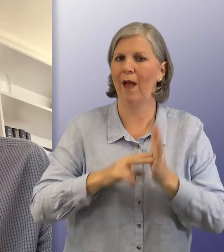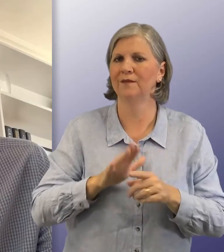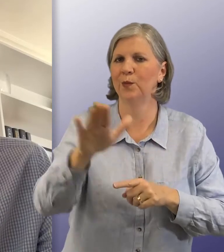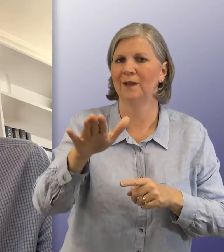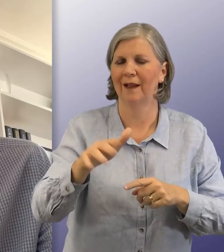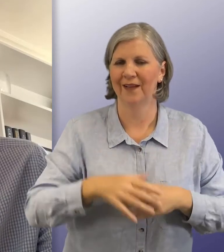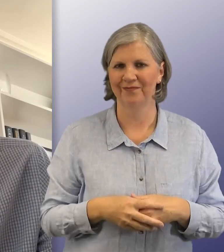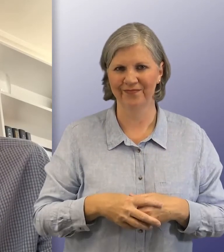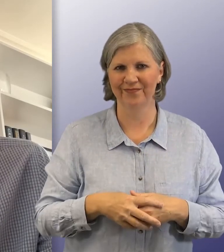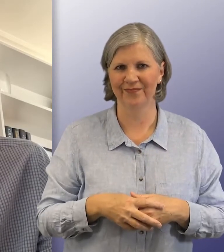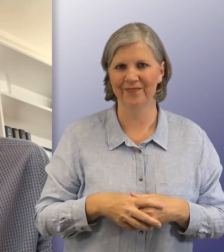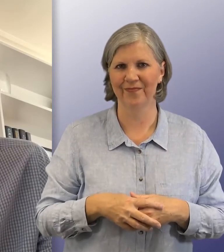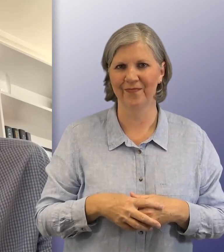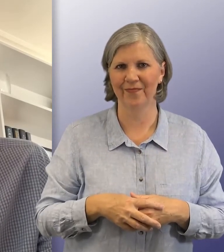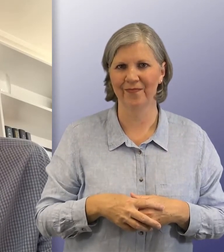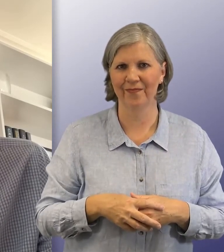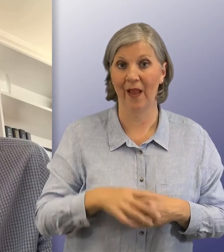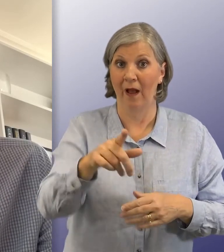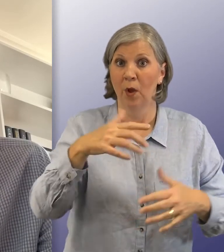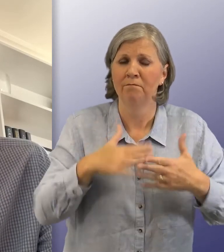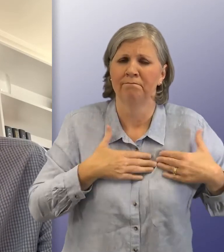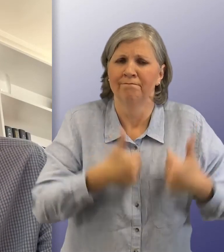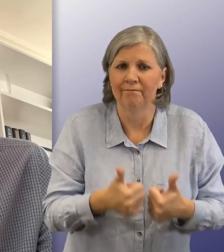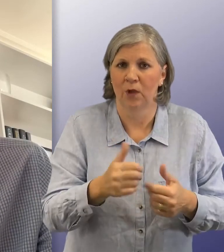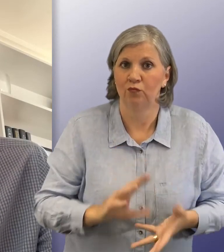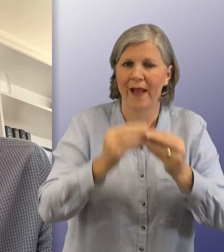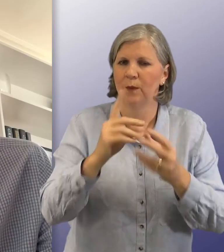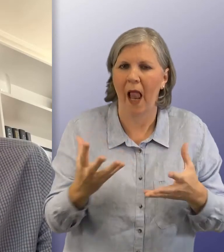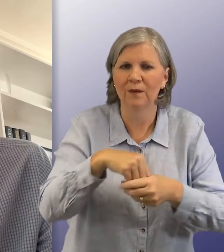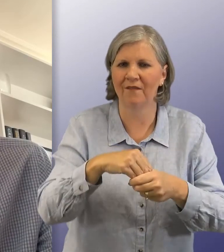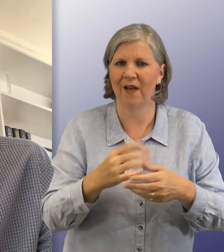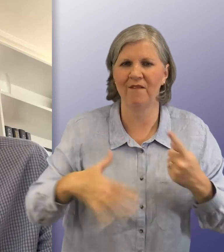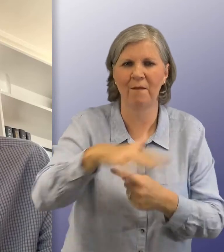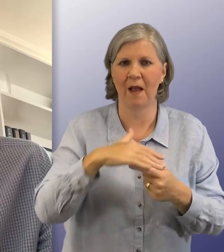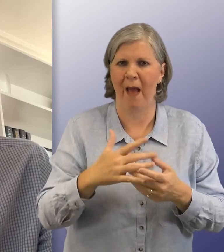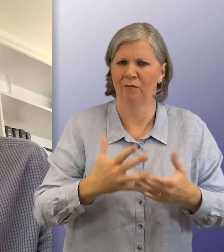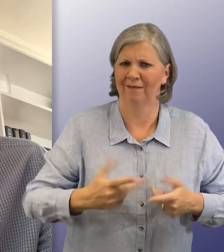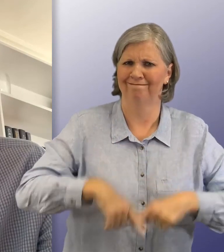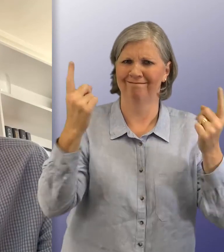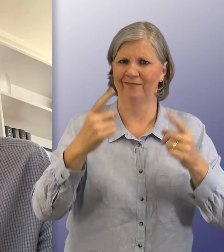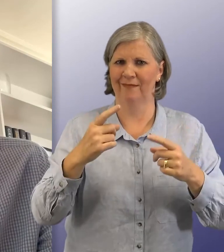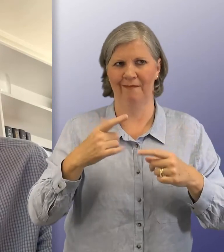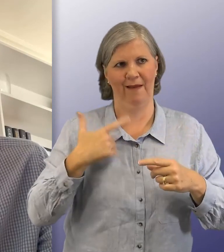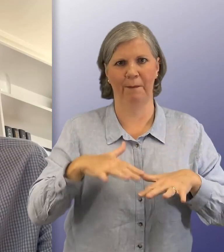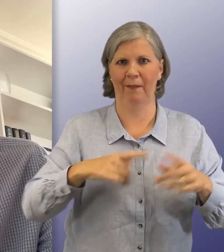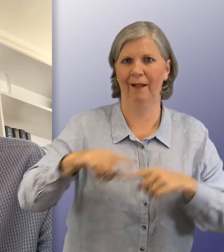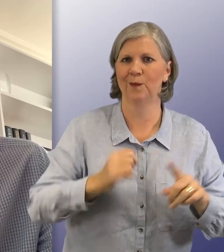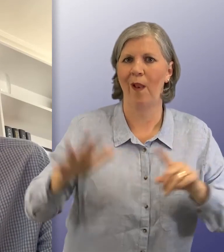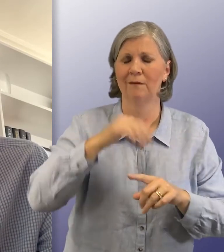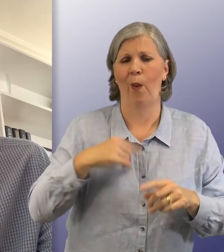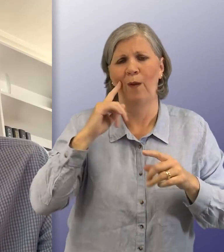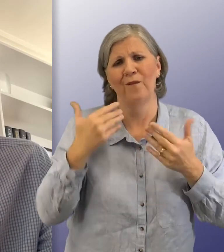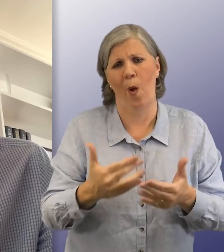organisation's future. So if you are passionate about creating an inclusive environment and making a real difference to the lives of